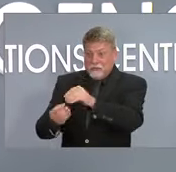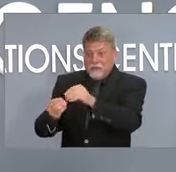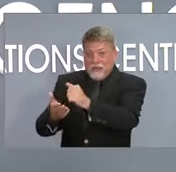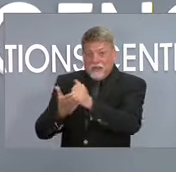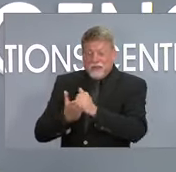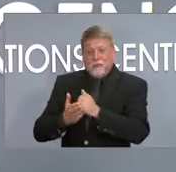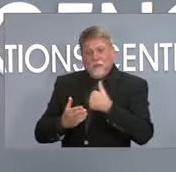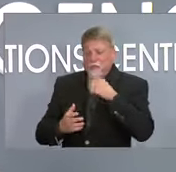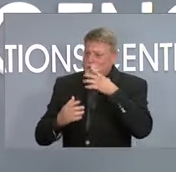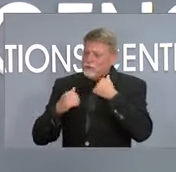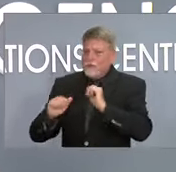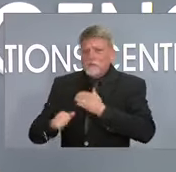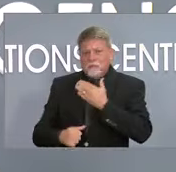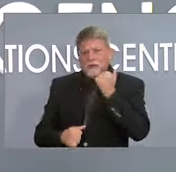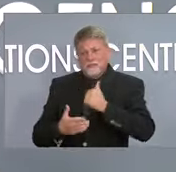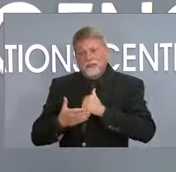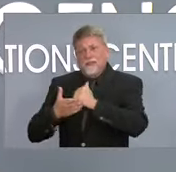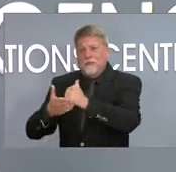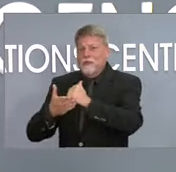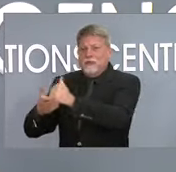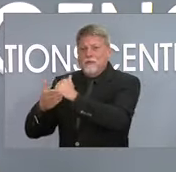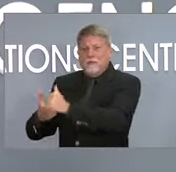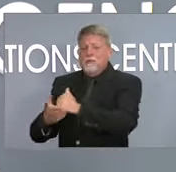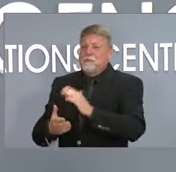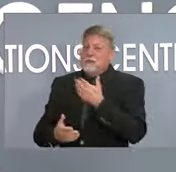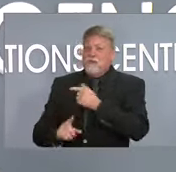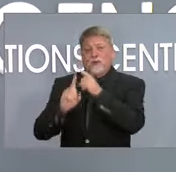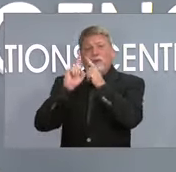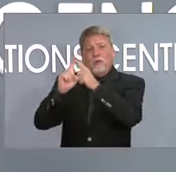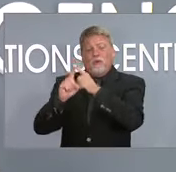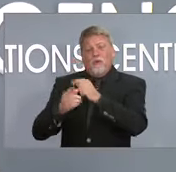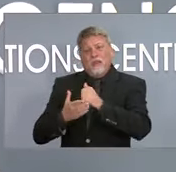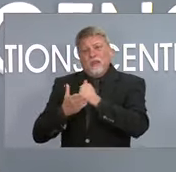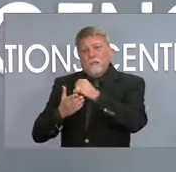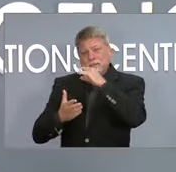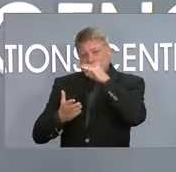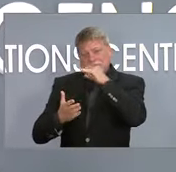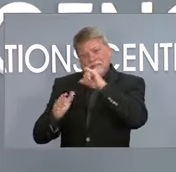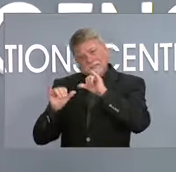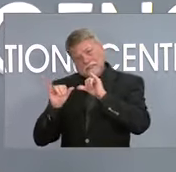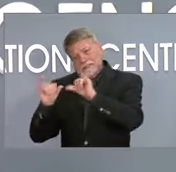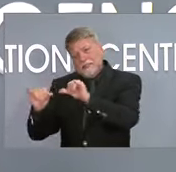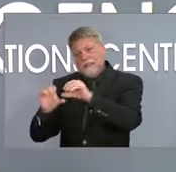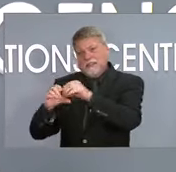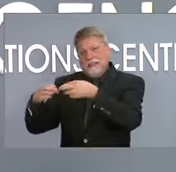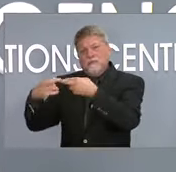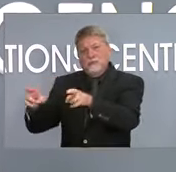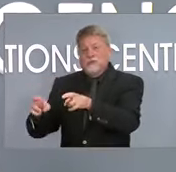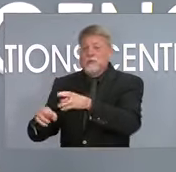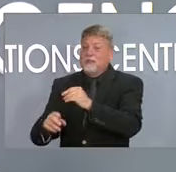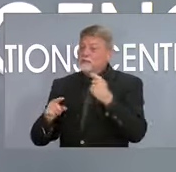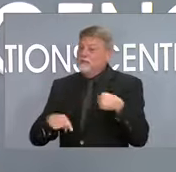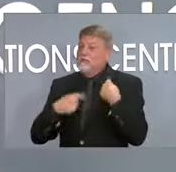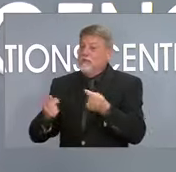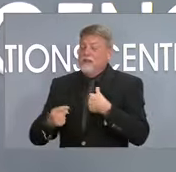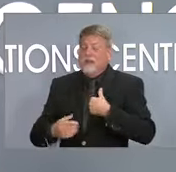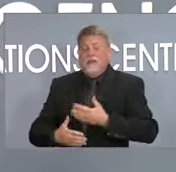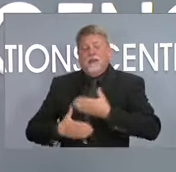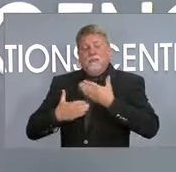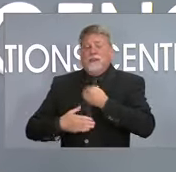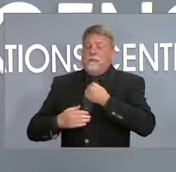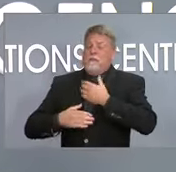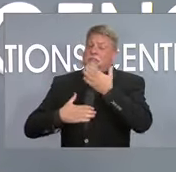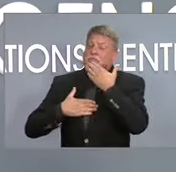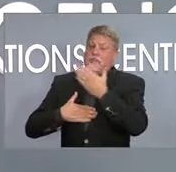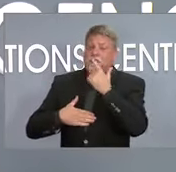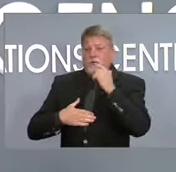on deck to make sure that our kids can be in person and learning safely. I'm so grateful to the schools that are working really hard